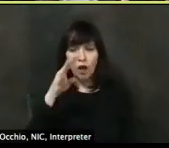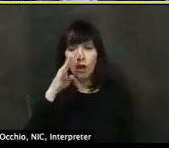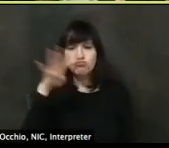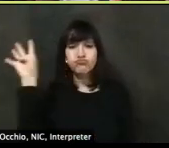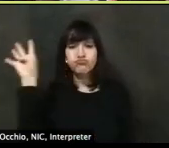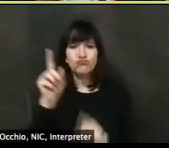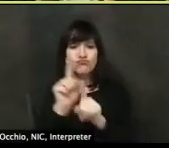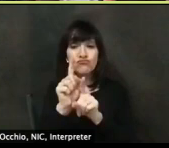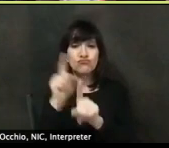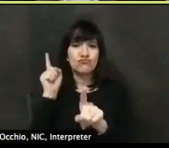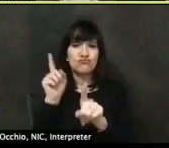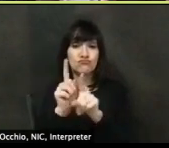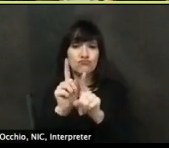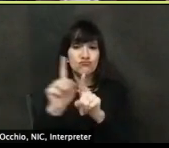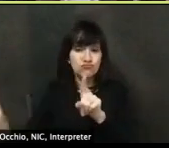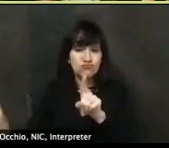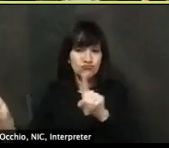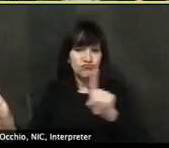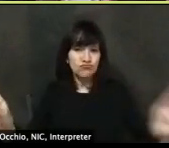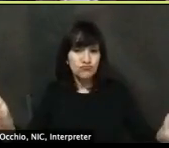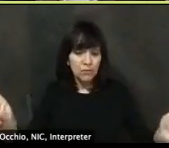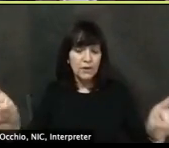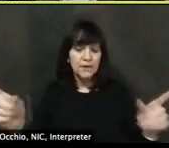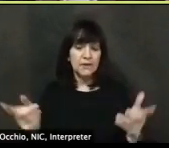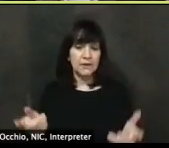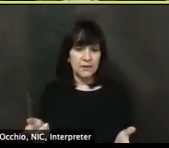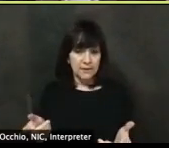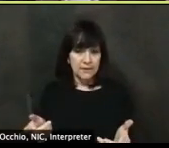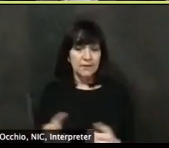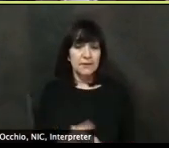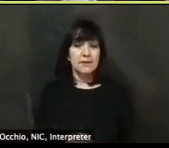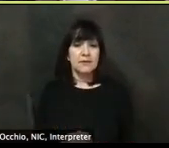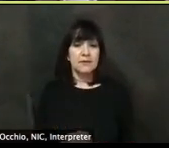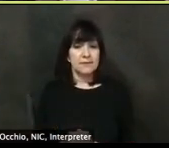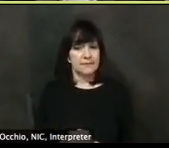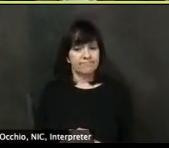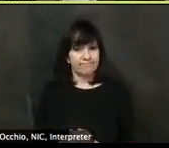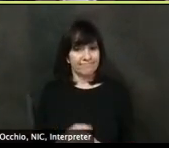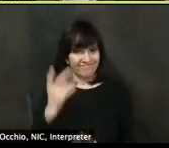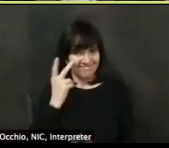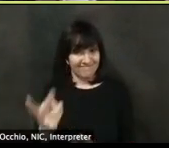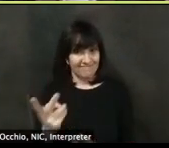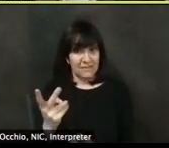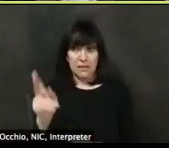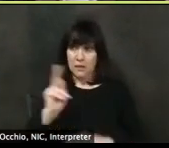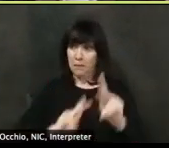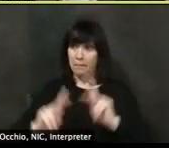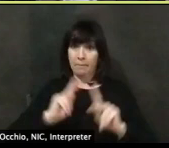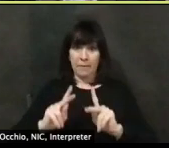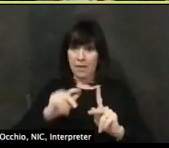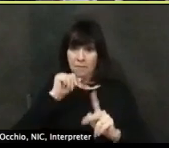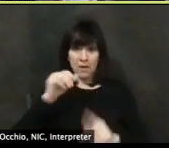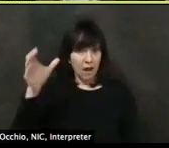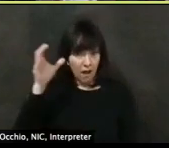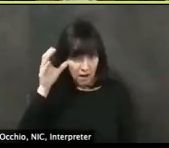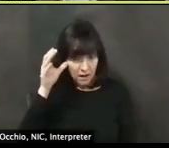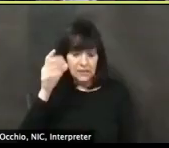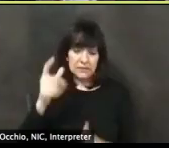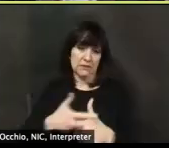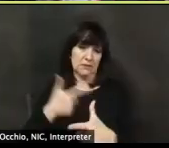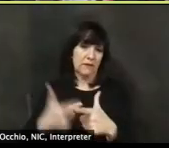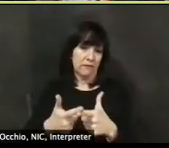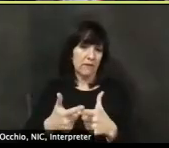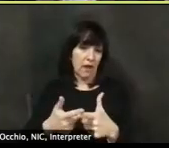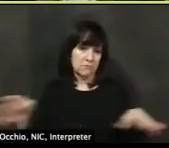if we're not able to do that, why we may have to, to tighten restrictions in some areas from time to time. Um, because again, I think